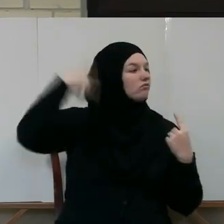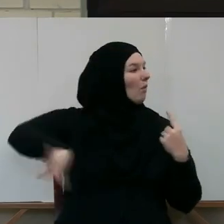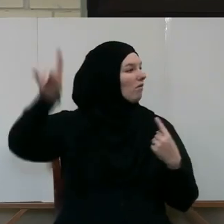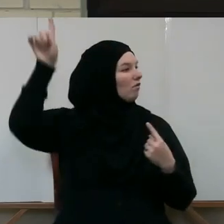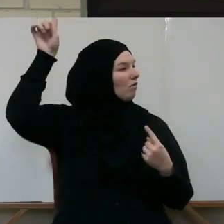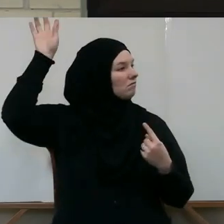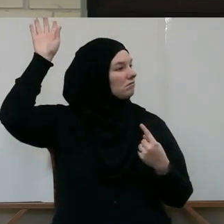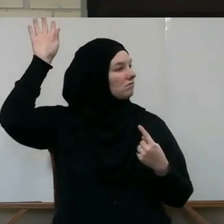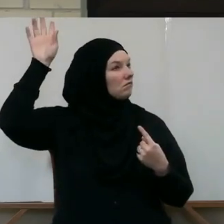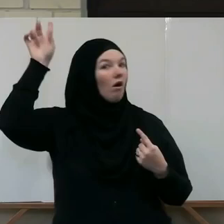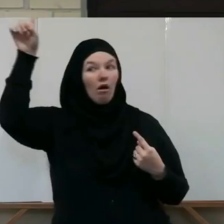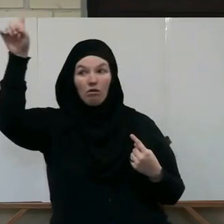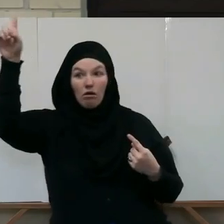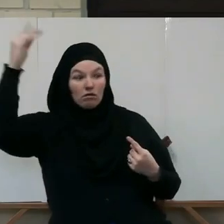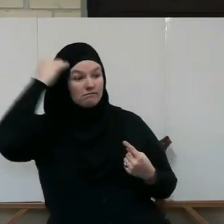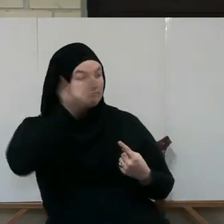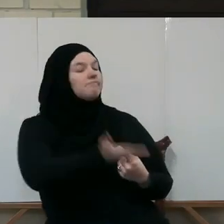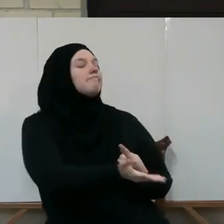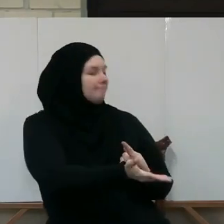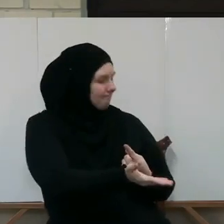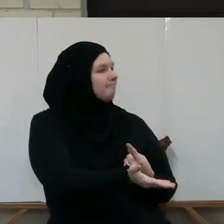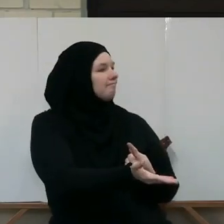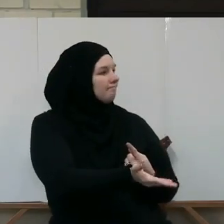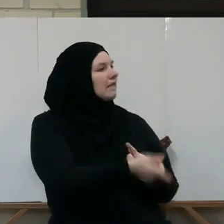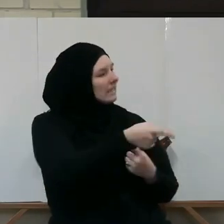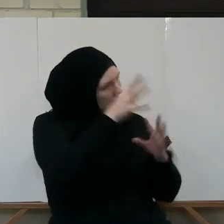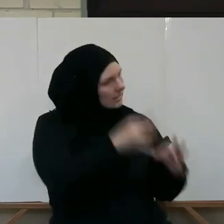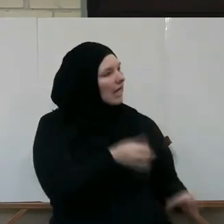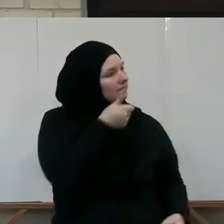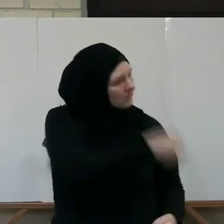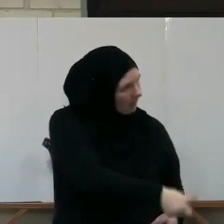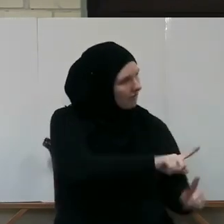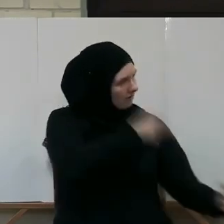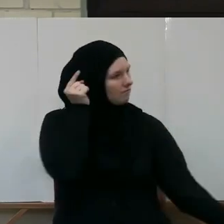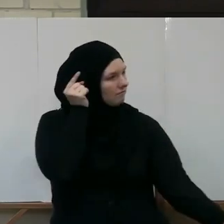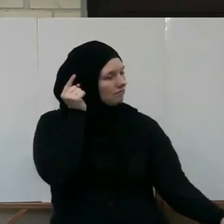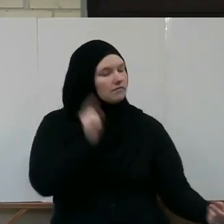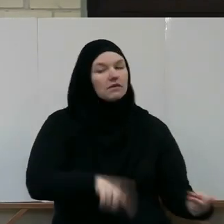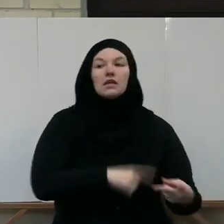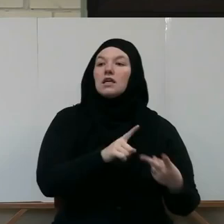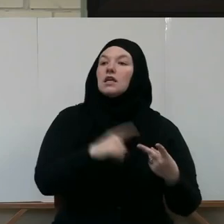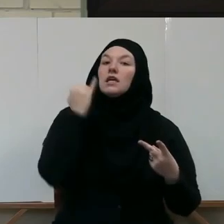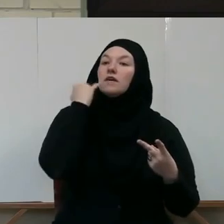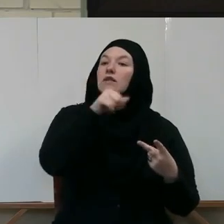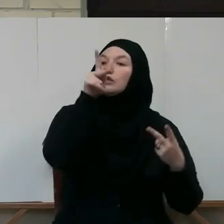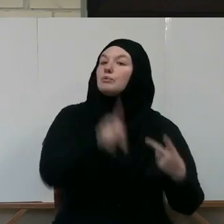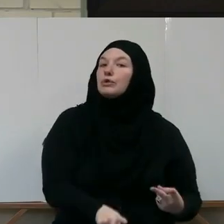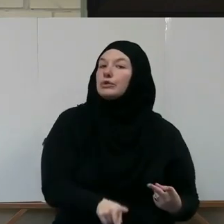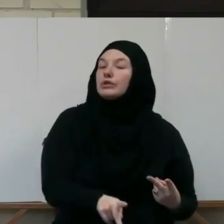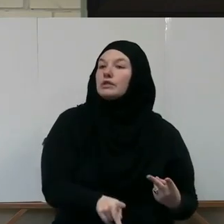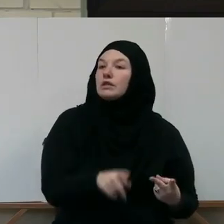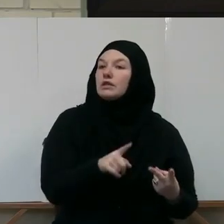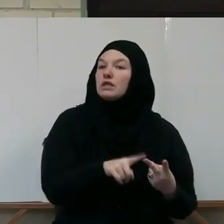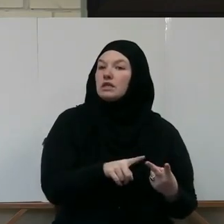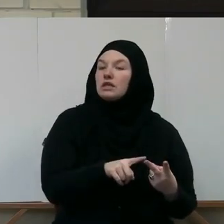then he positions himself as the enemy of Allah. If the person puts himself for